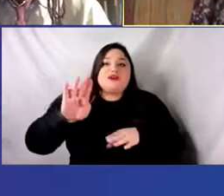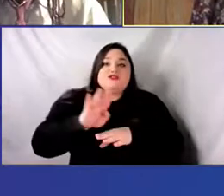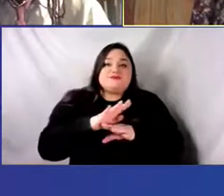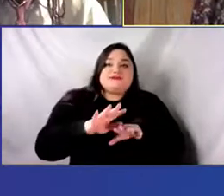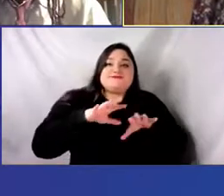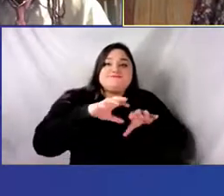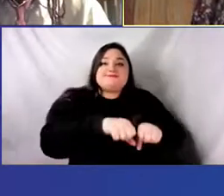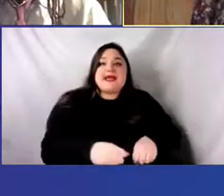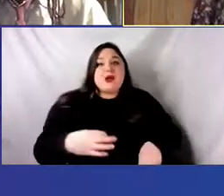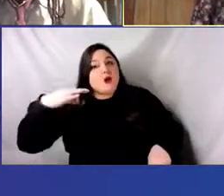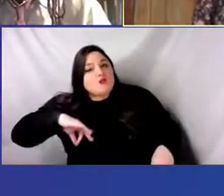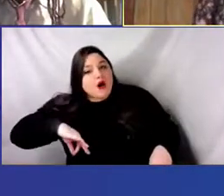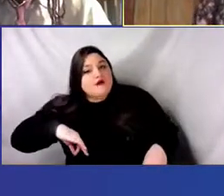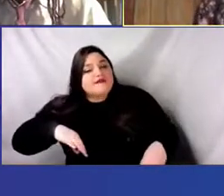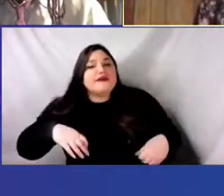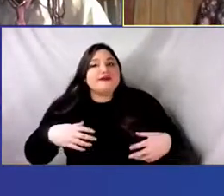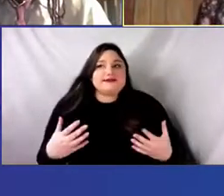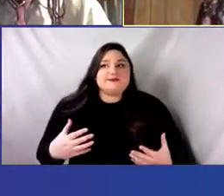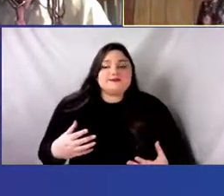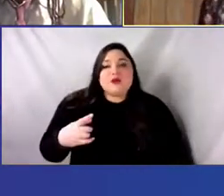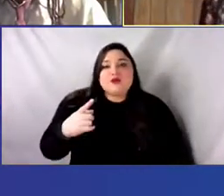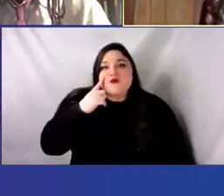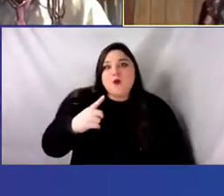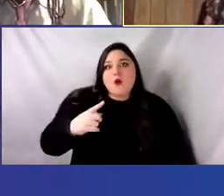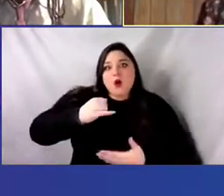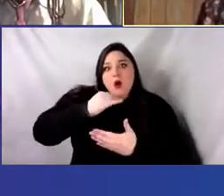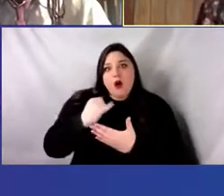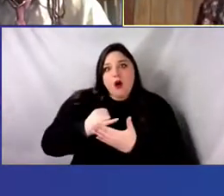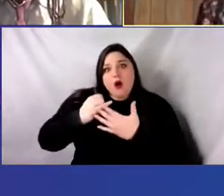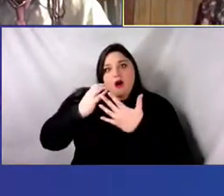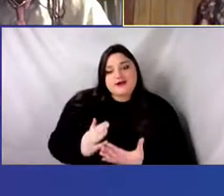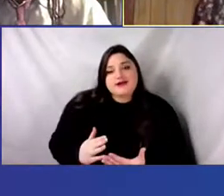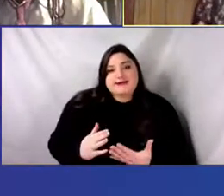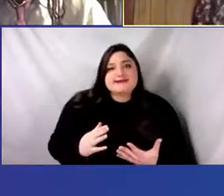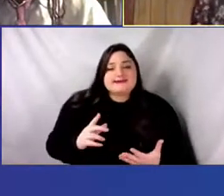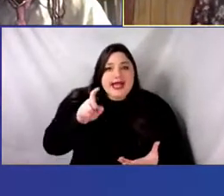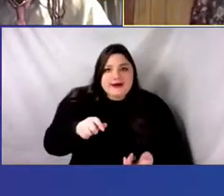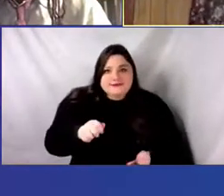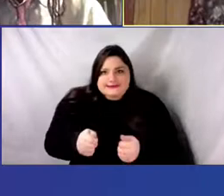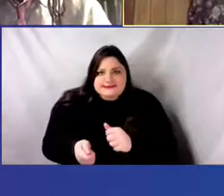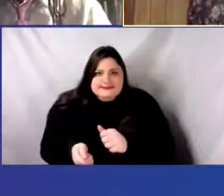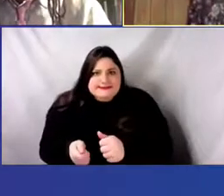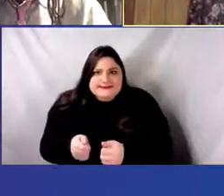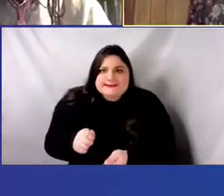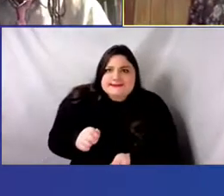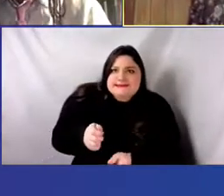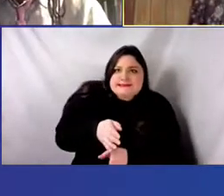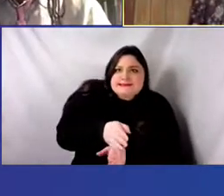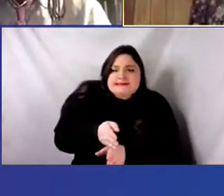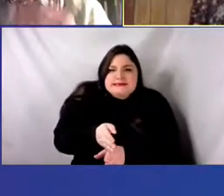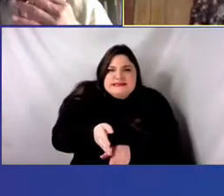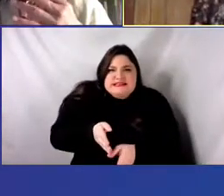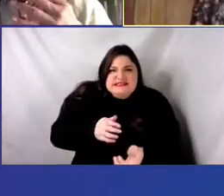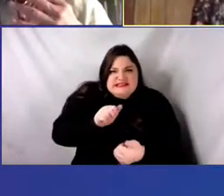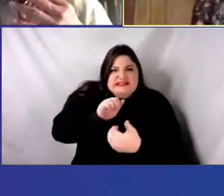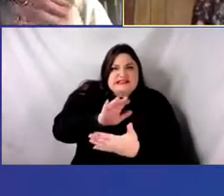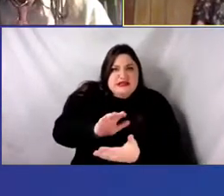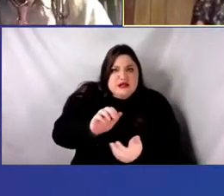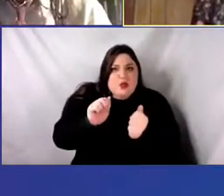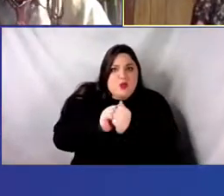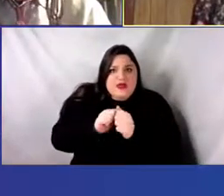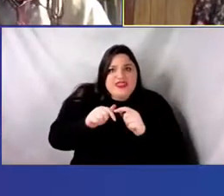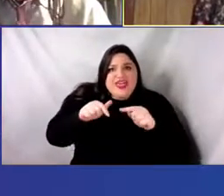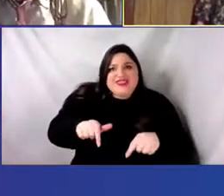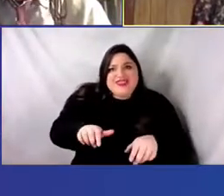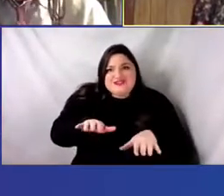know, the shift of the, the economy towards, um, online spaces has